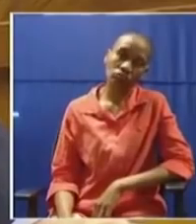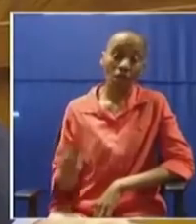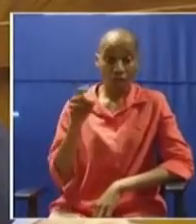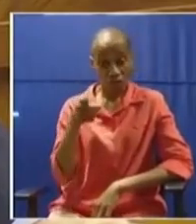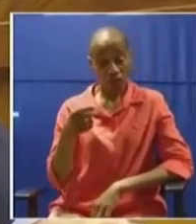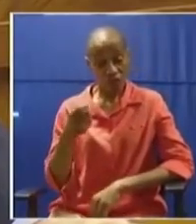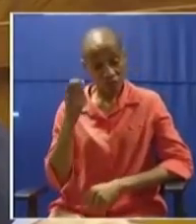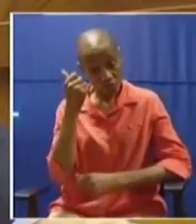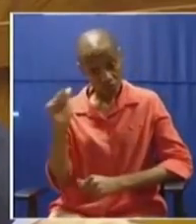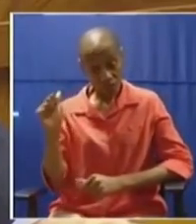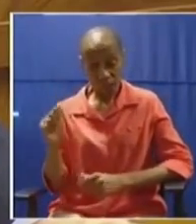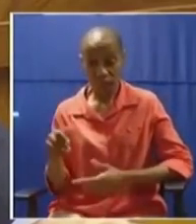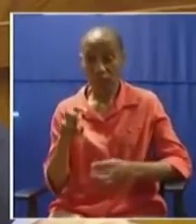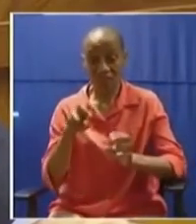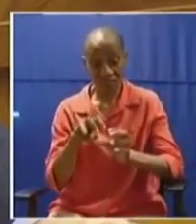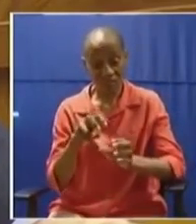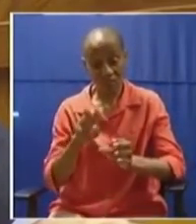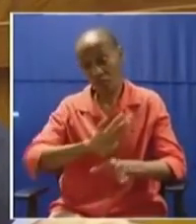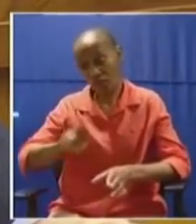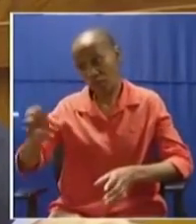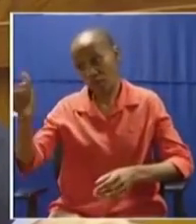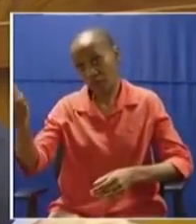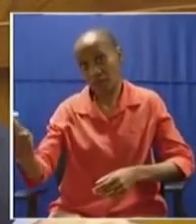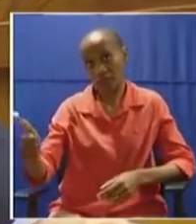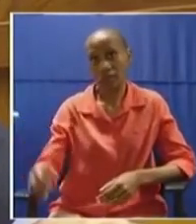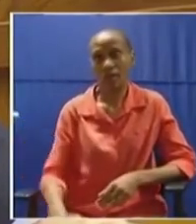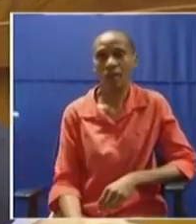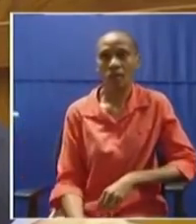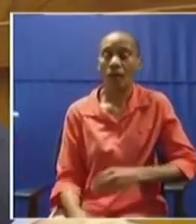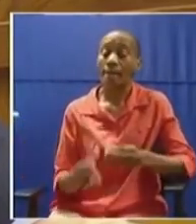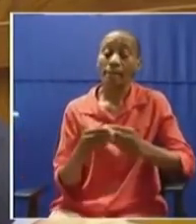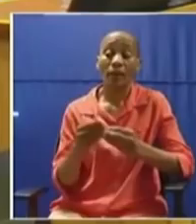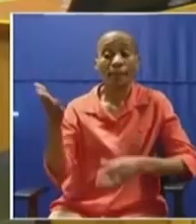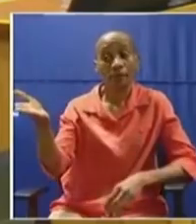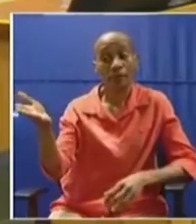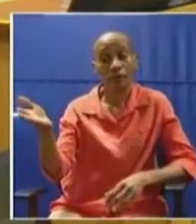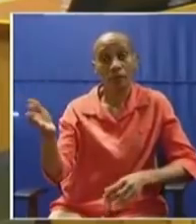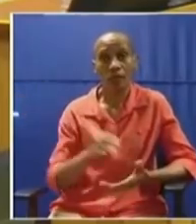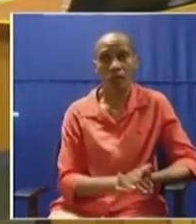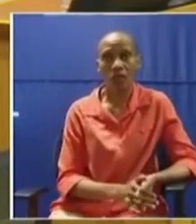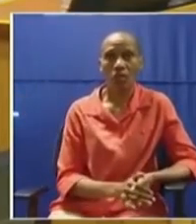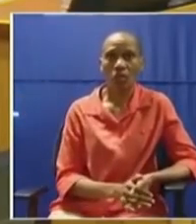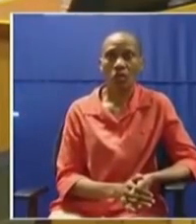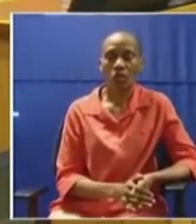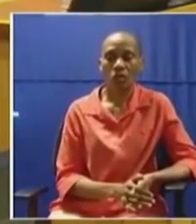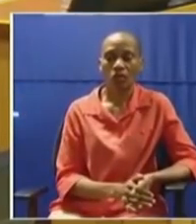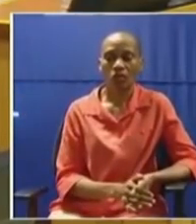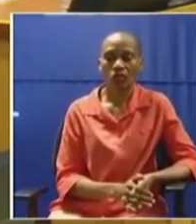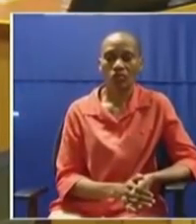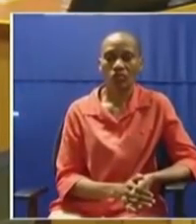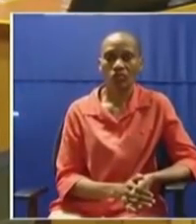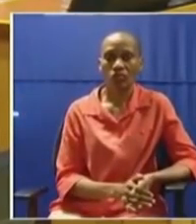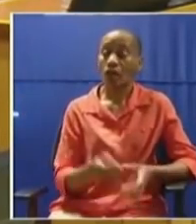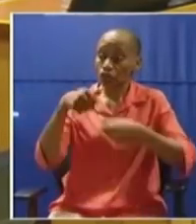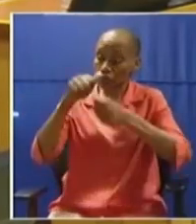can you leave the podium, please? That man is wanting to be more. Honorable Member. Honorable Chair, may I address you on this